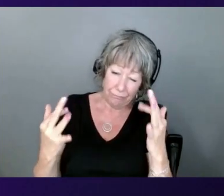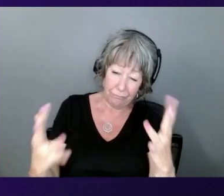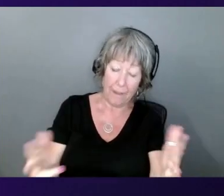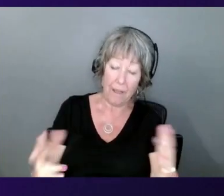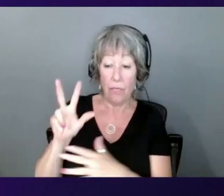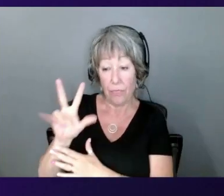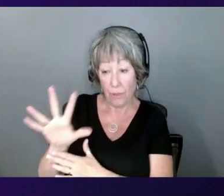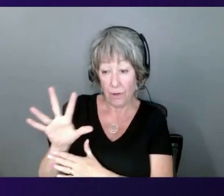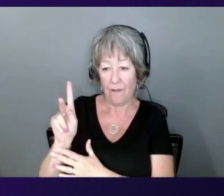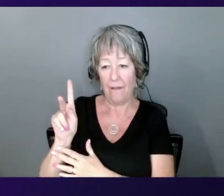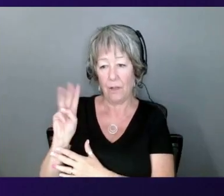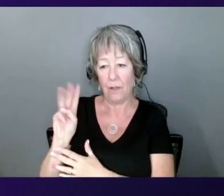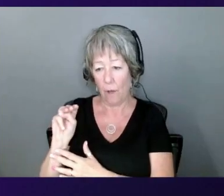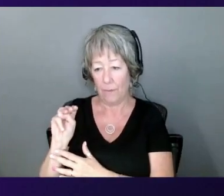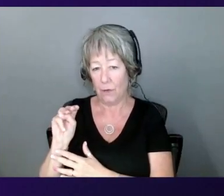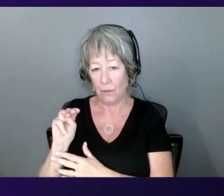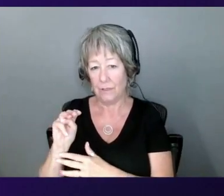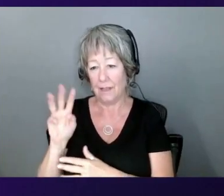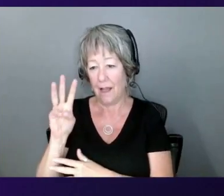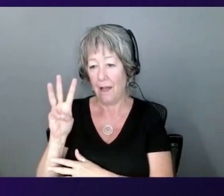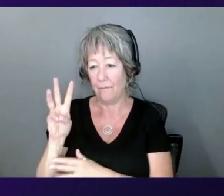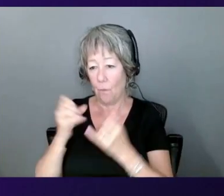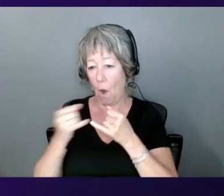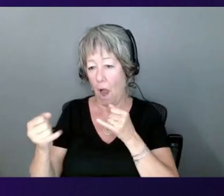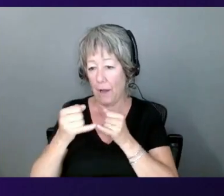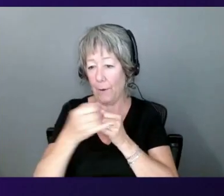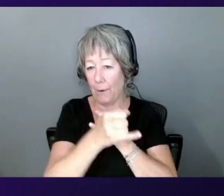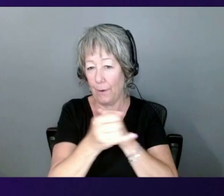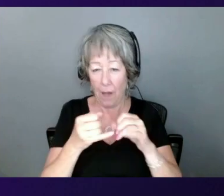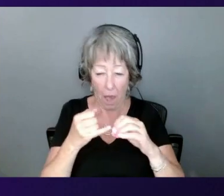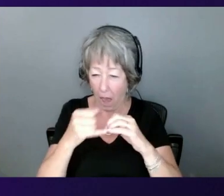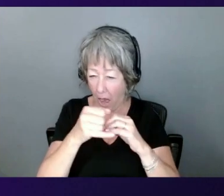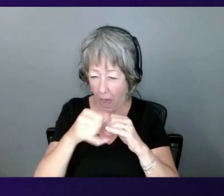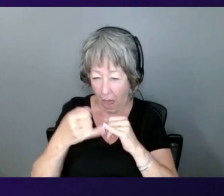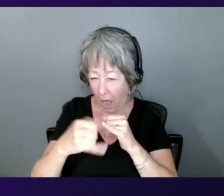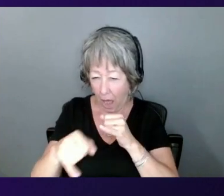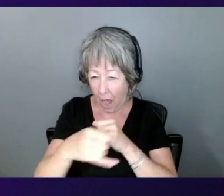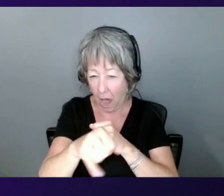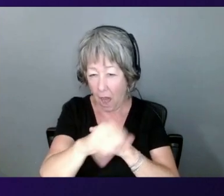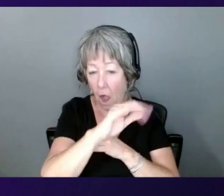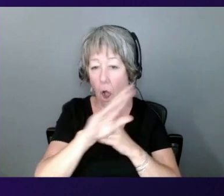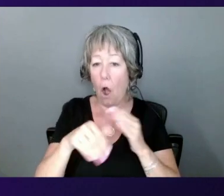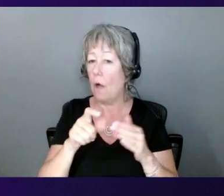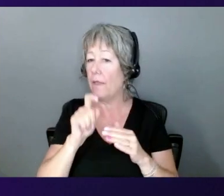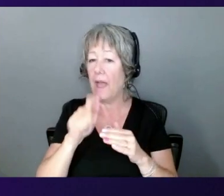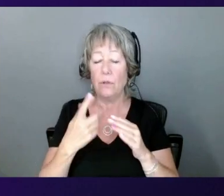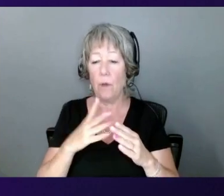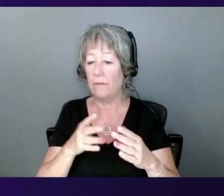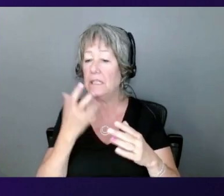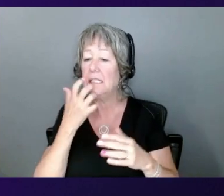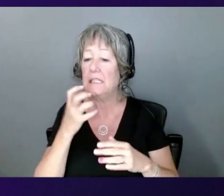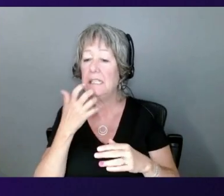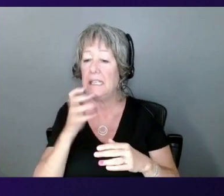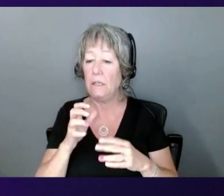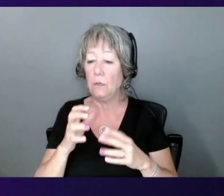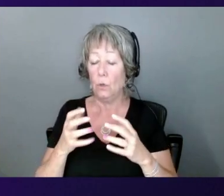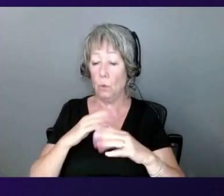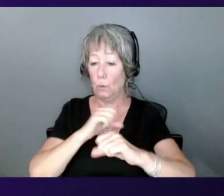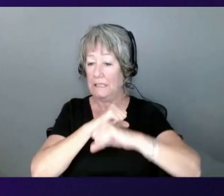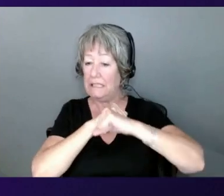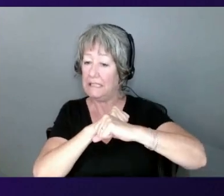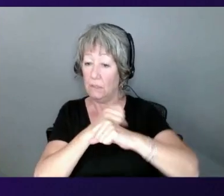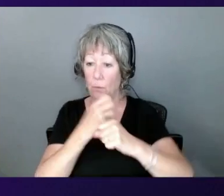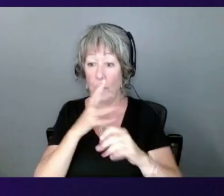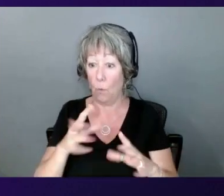of wire equivalent that I told you about. And all these wires have to be low resistance so that they don't heat up. And